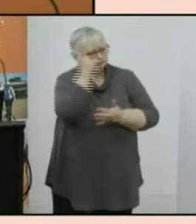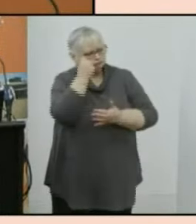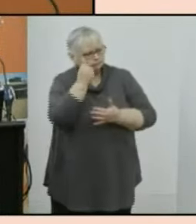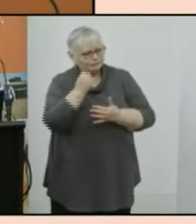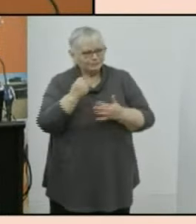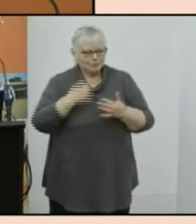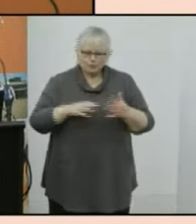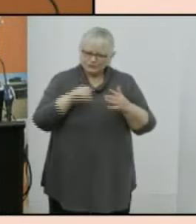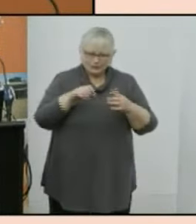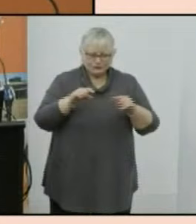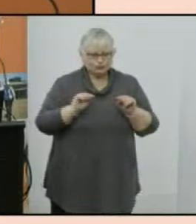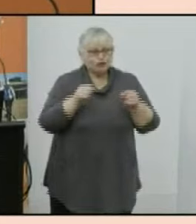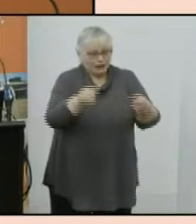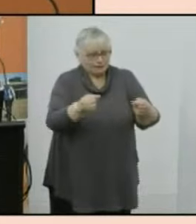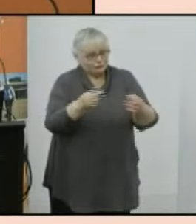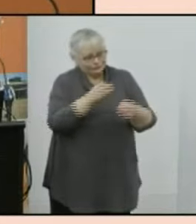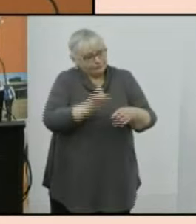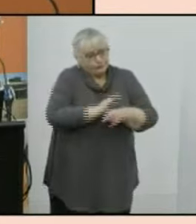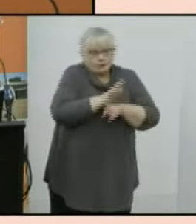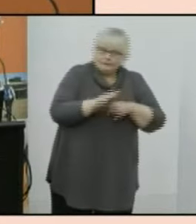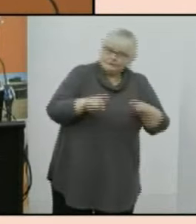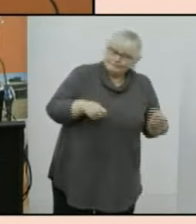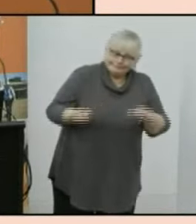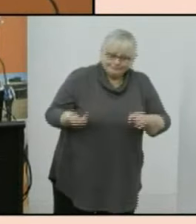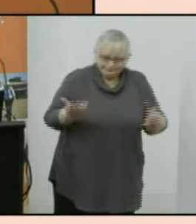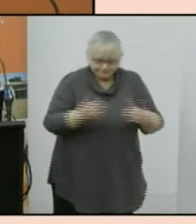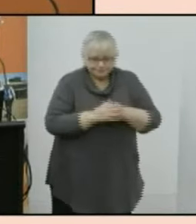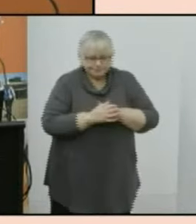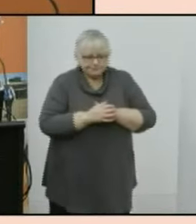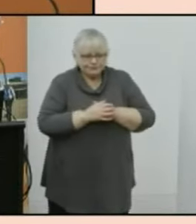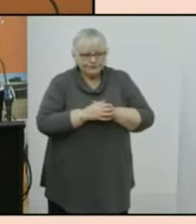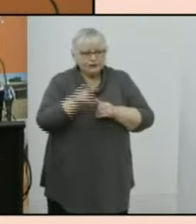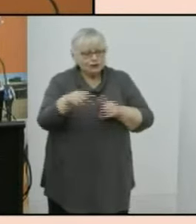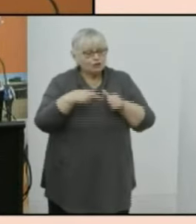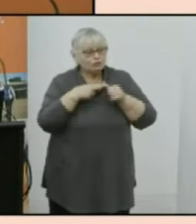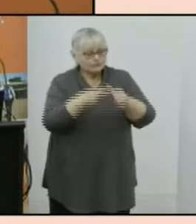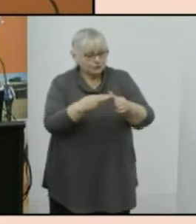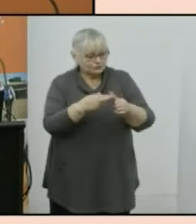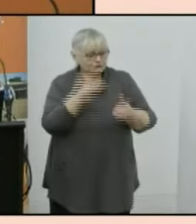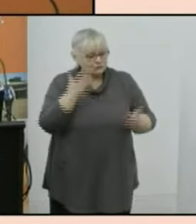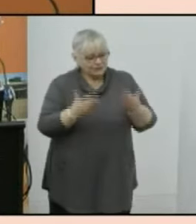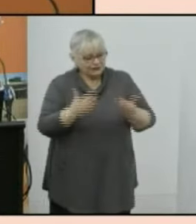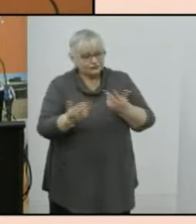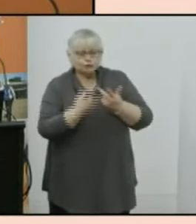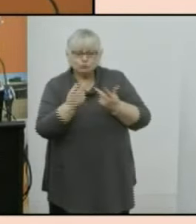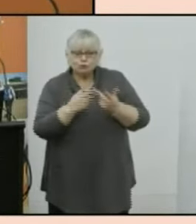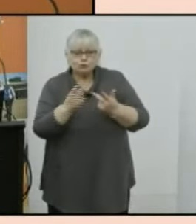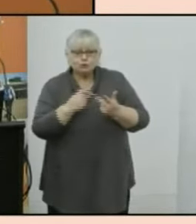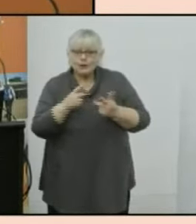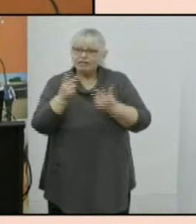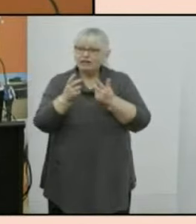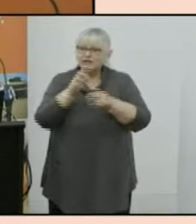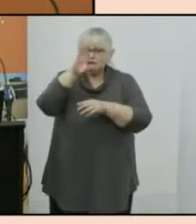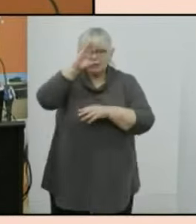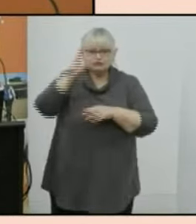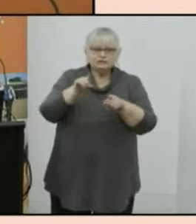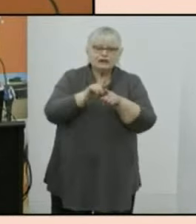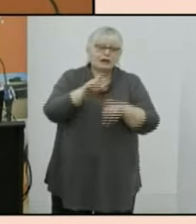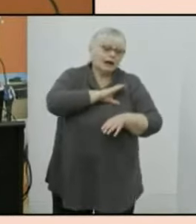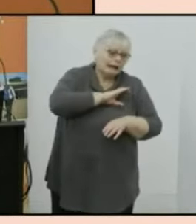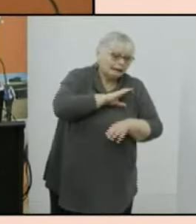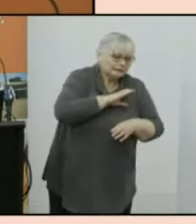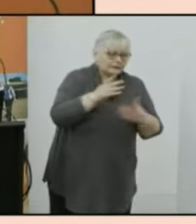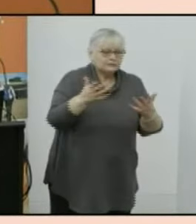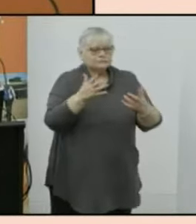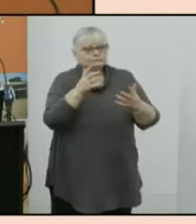given the challenges provided by the pandemic this response rate is comparable to response rates seen in other countries such as canada